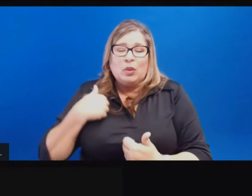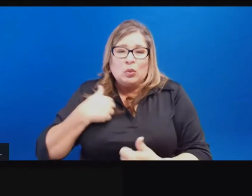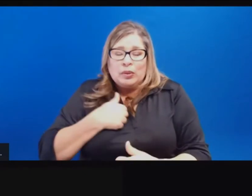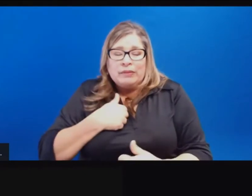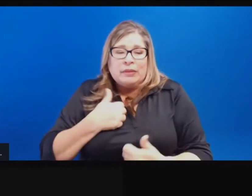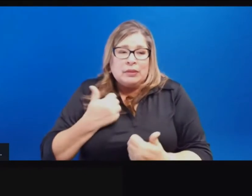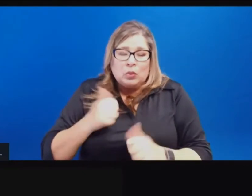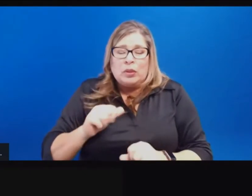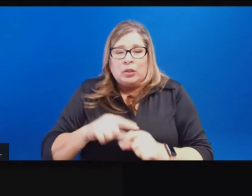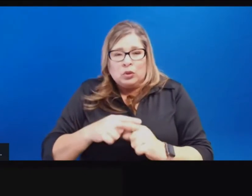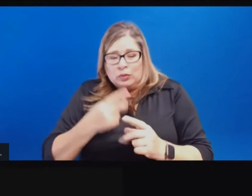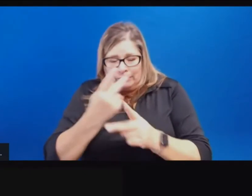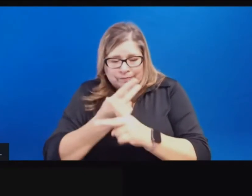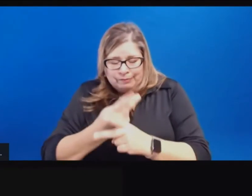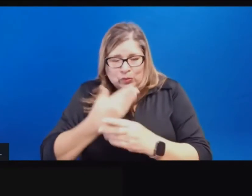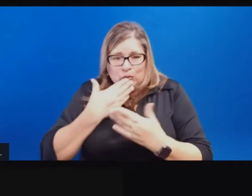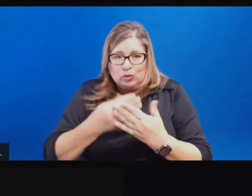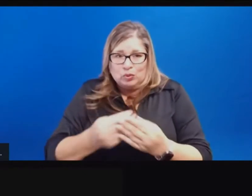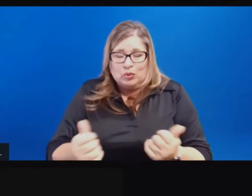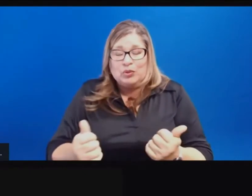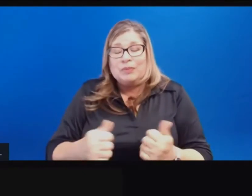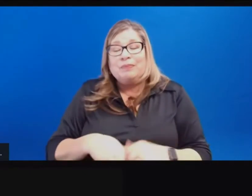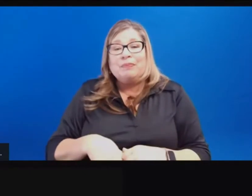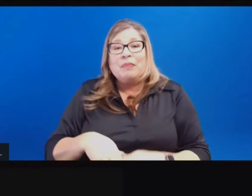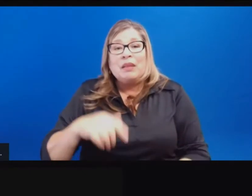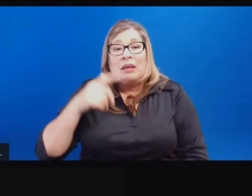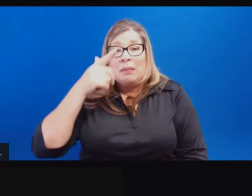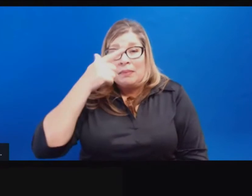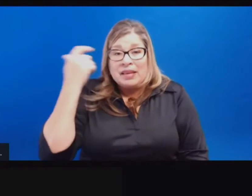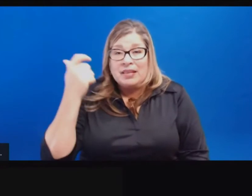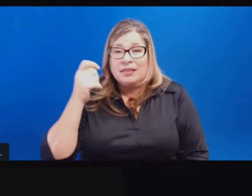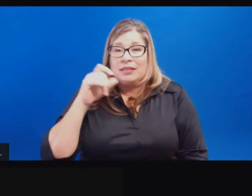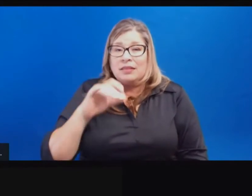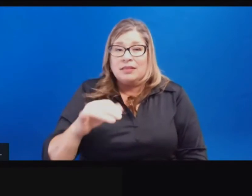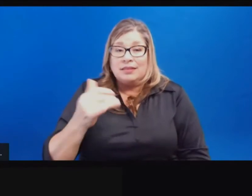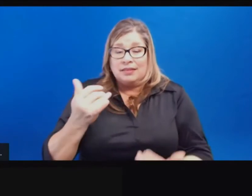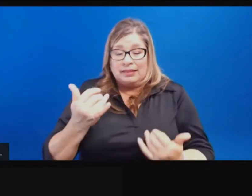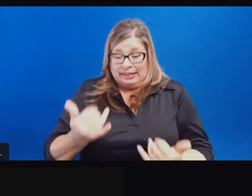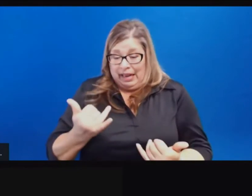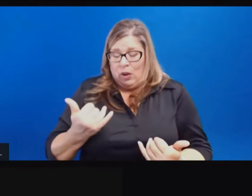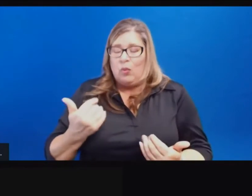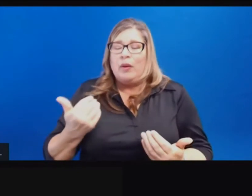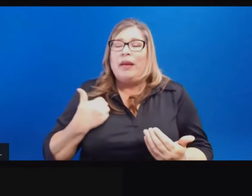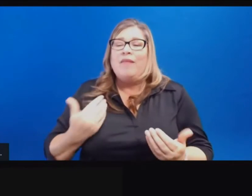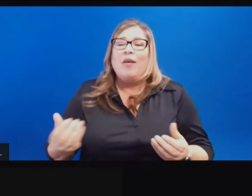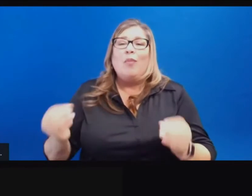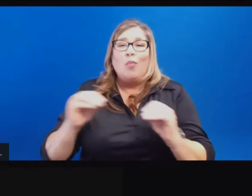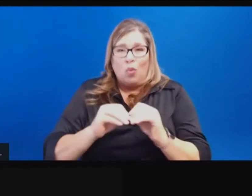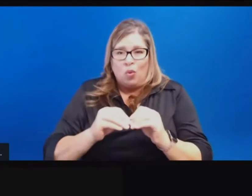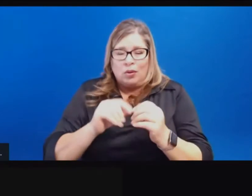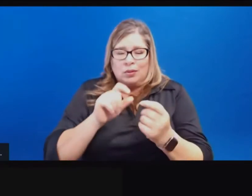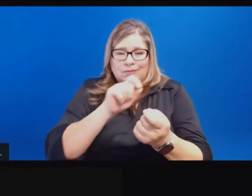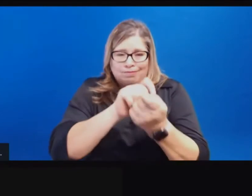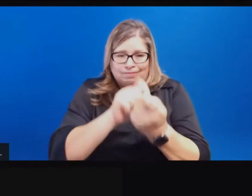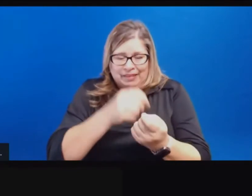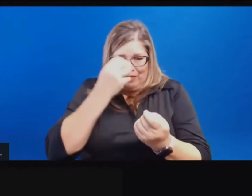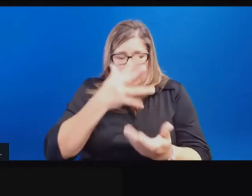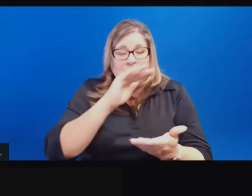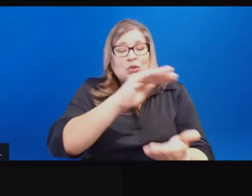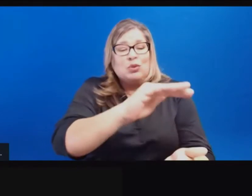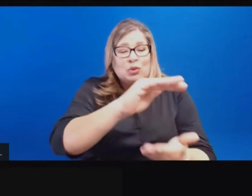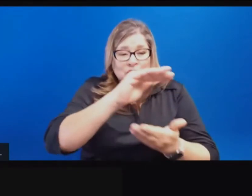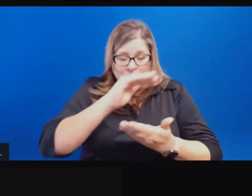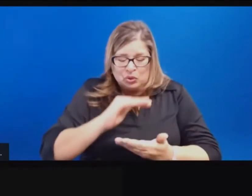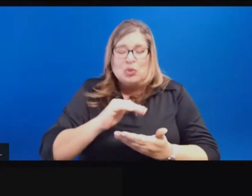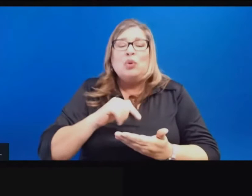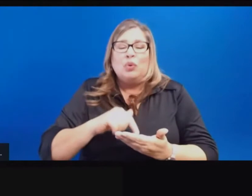worked through. And I think because of the greater stability recently of the data, we felt comfortable because